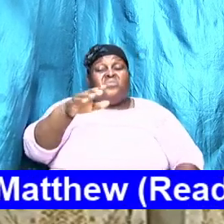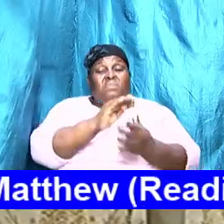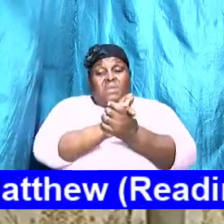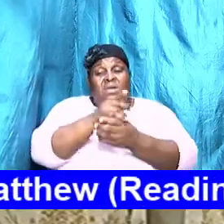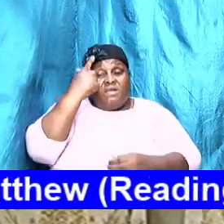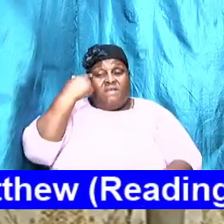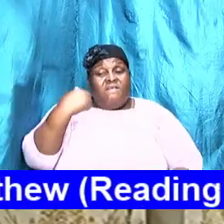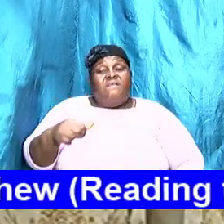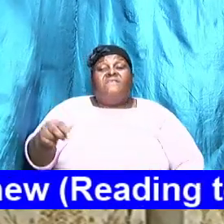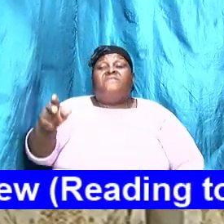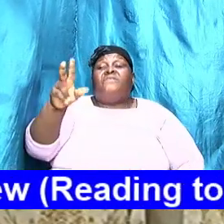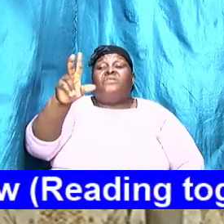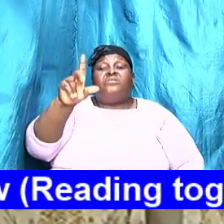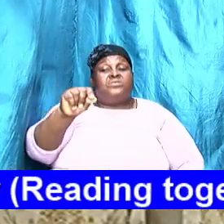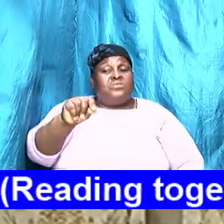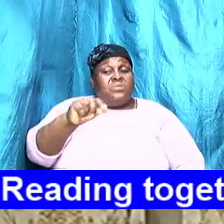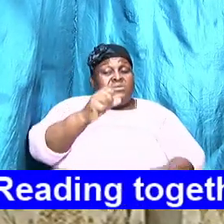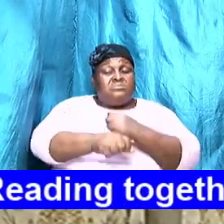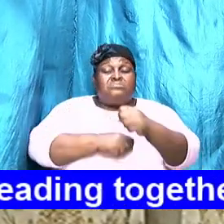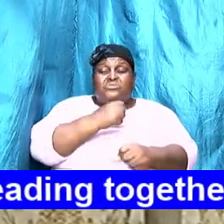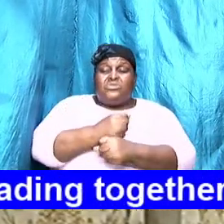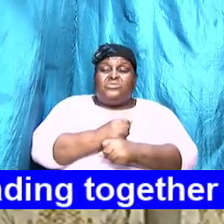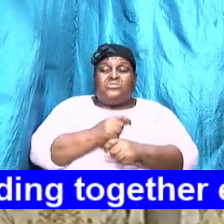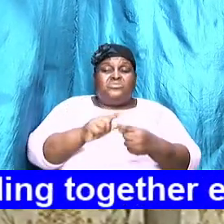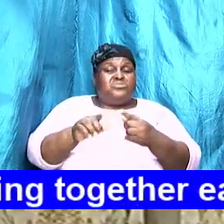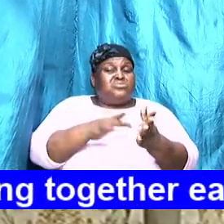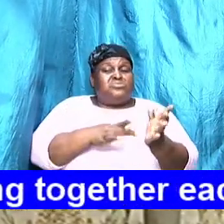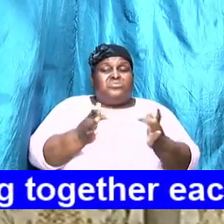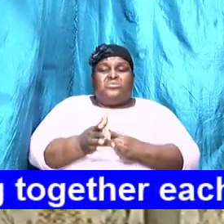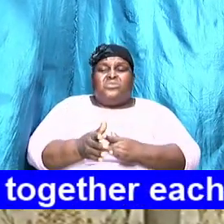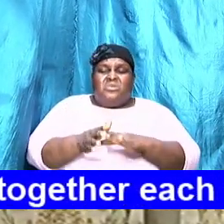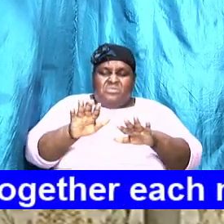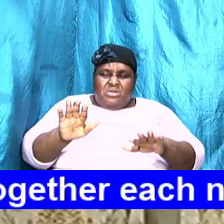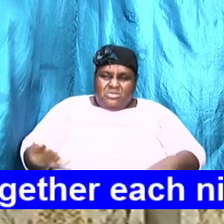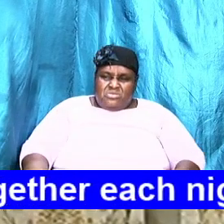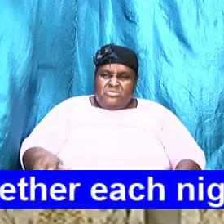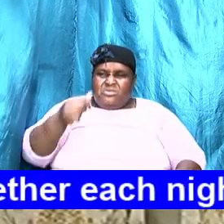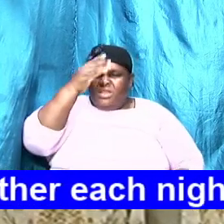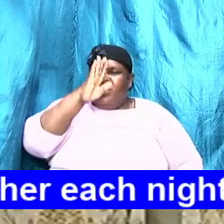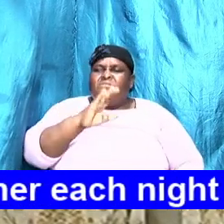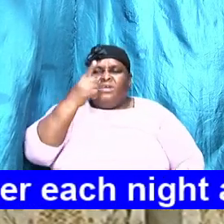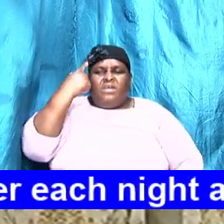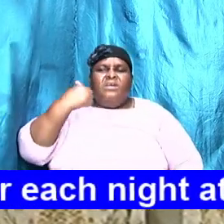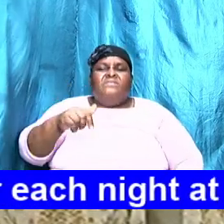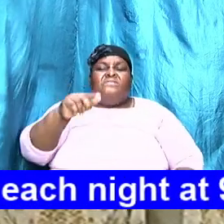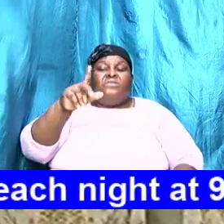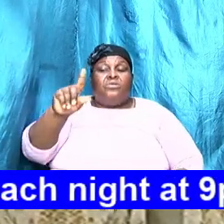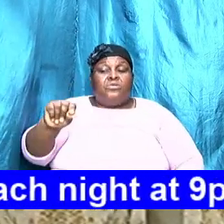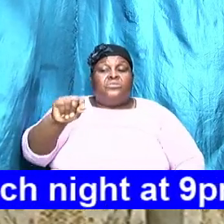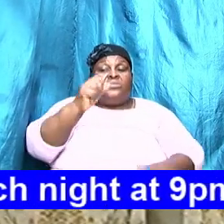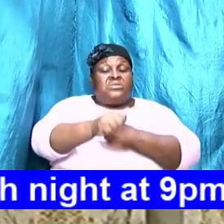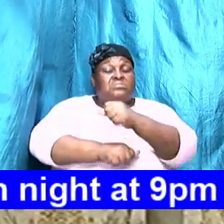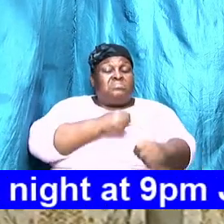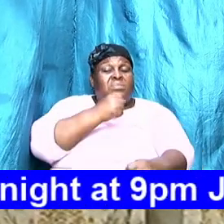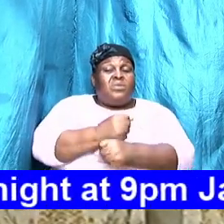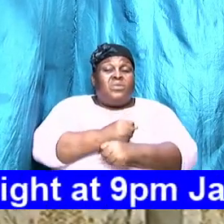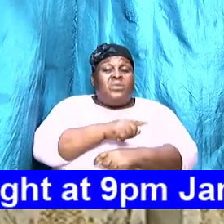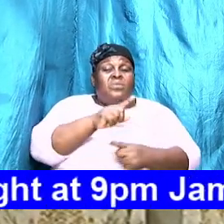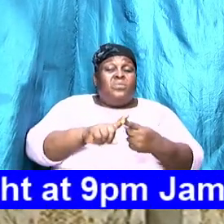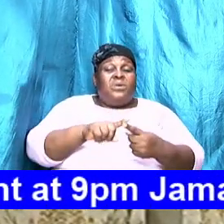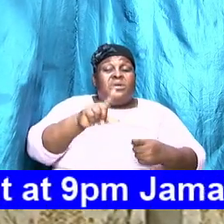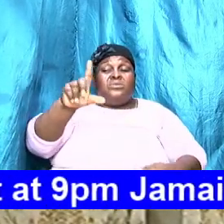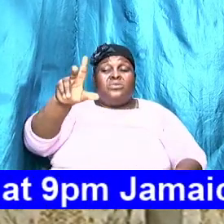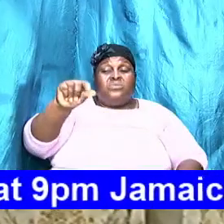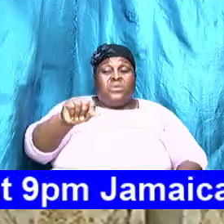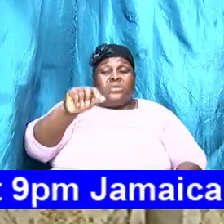sorry to Jesus you are a child of God for 20 years and after 20 years